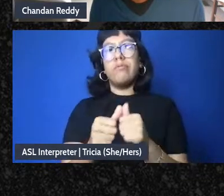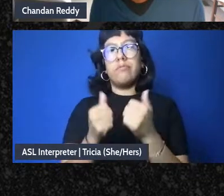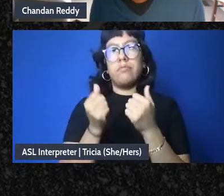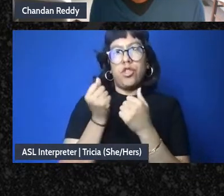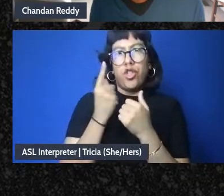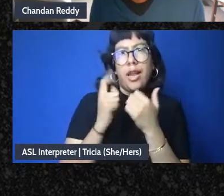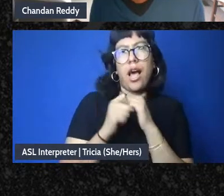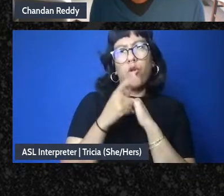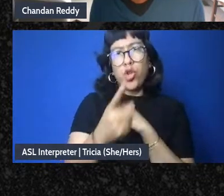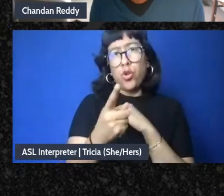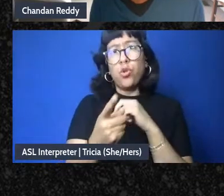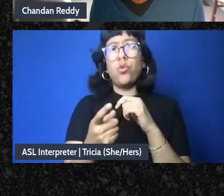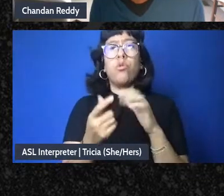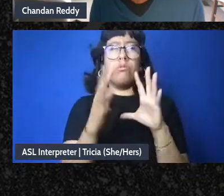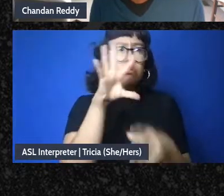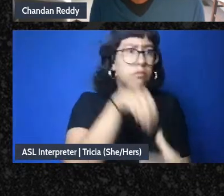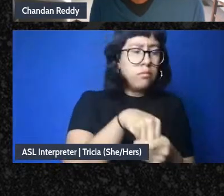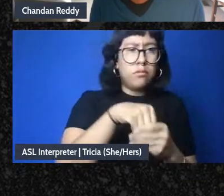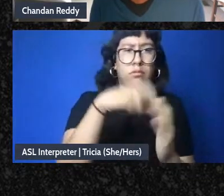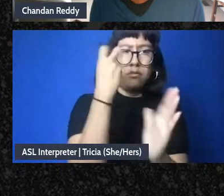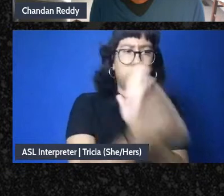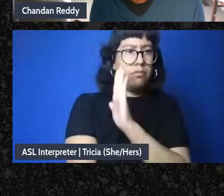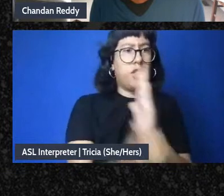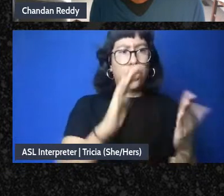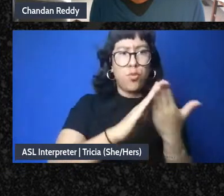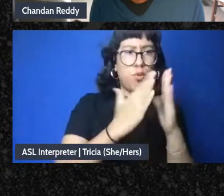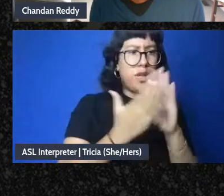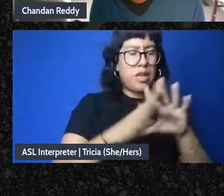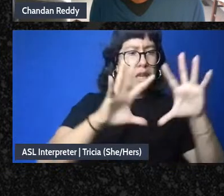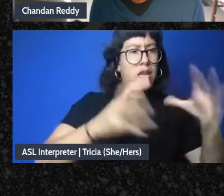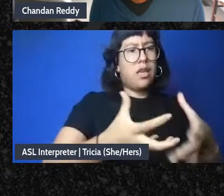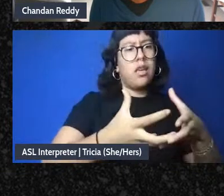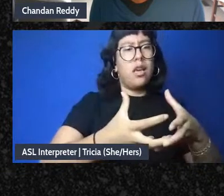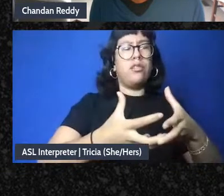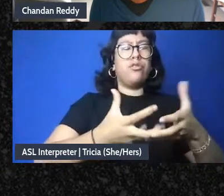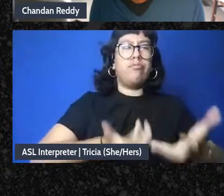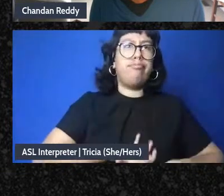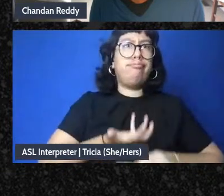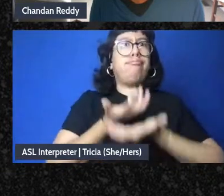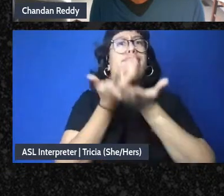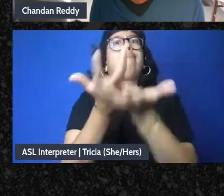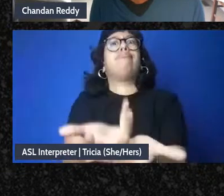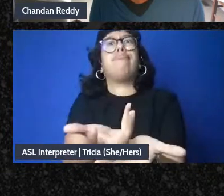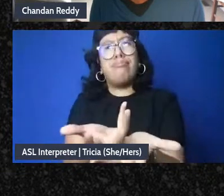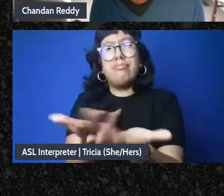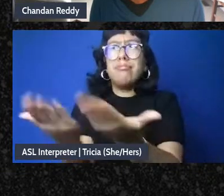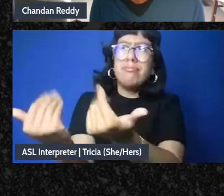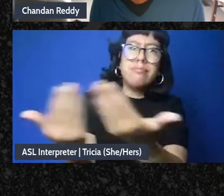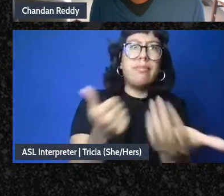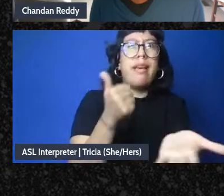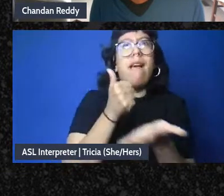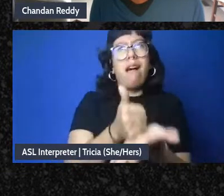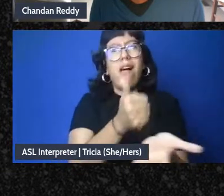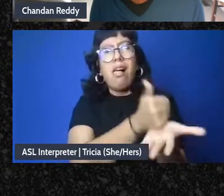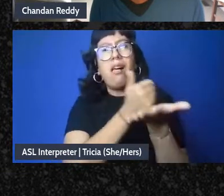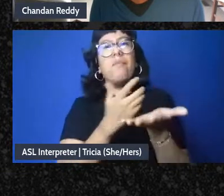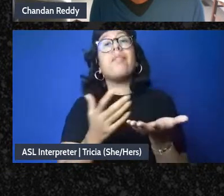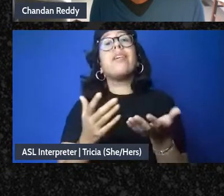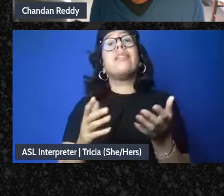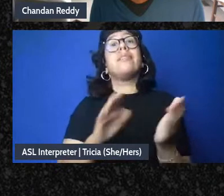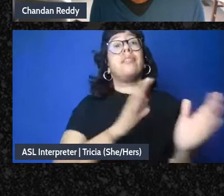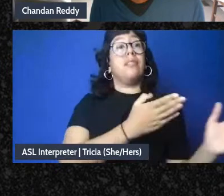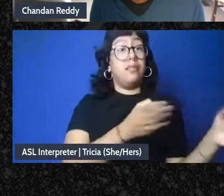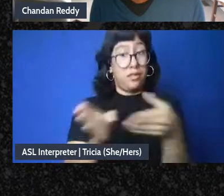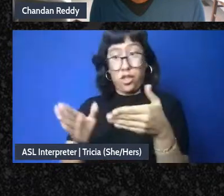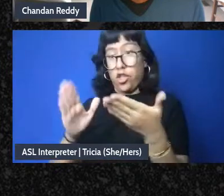how you go from a community that breaks open its heart to its neighbors and just wants to help to a community